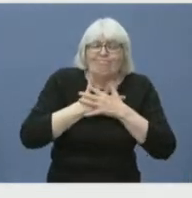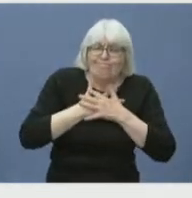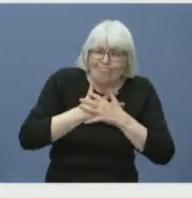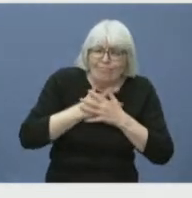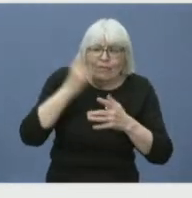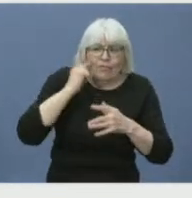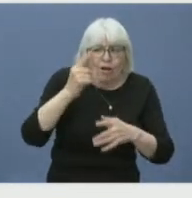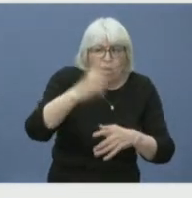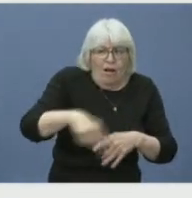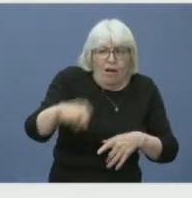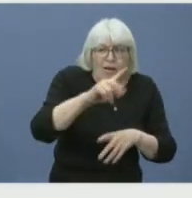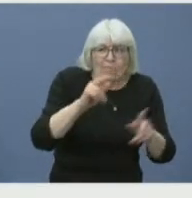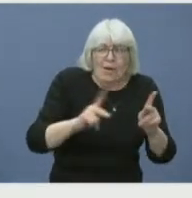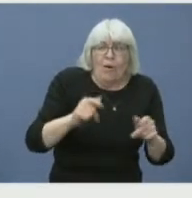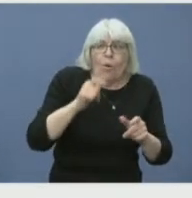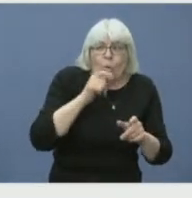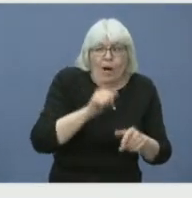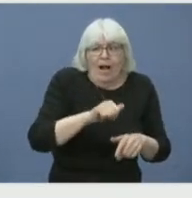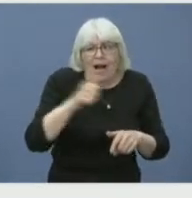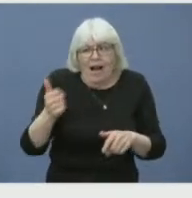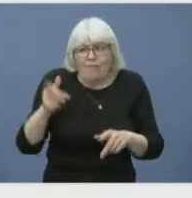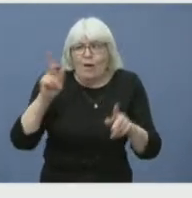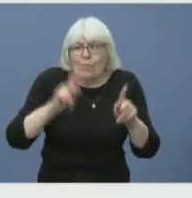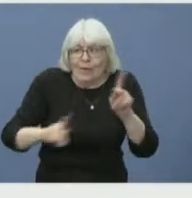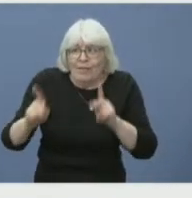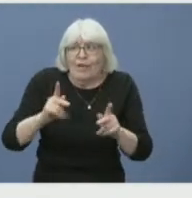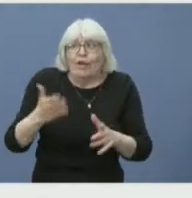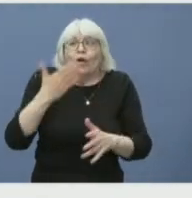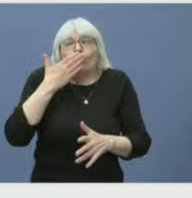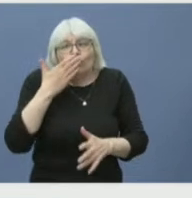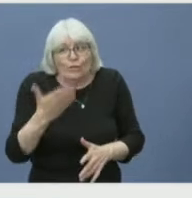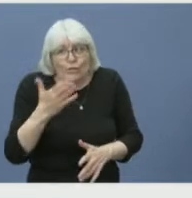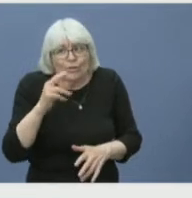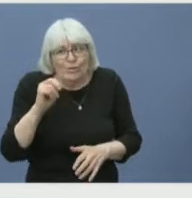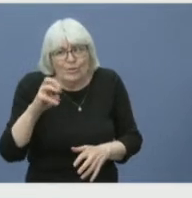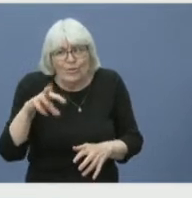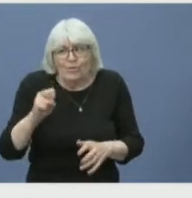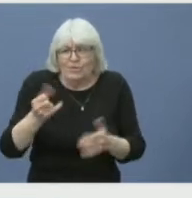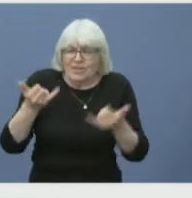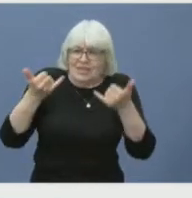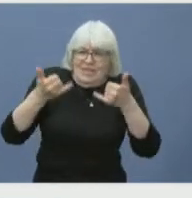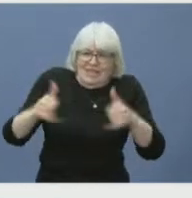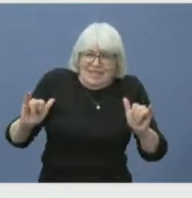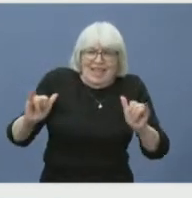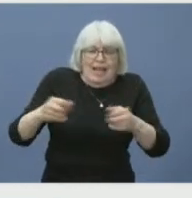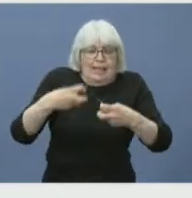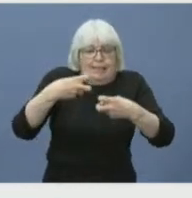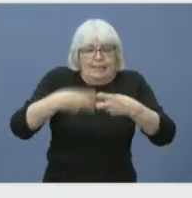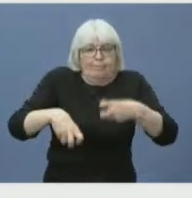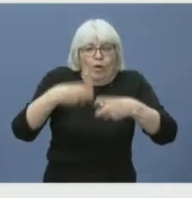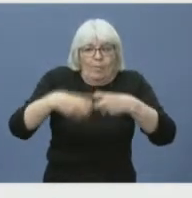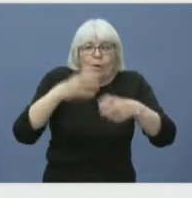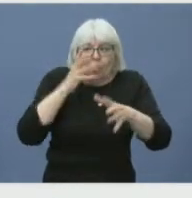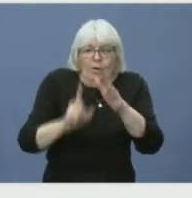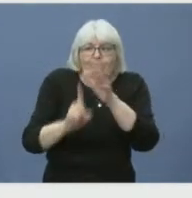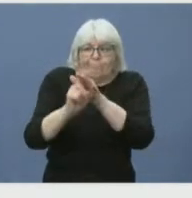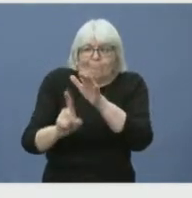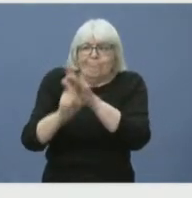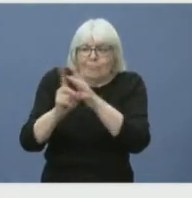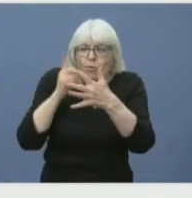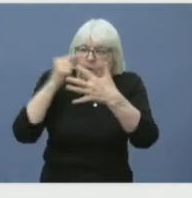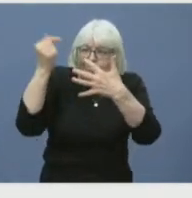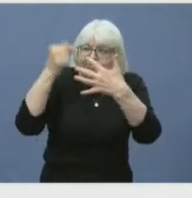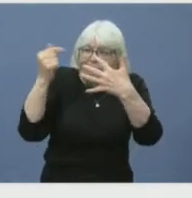is a little better. But there are still lots of hurdles to overcome. Please know that we are here to support and help you through this.